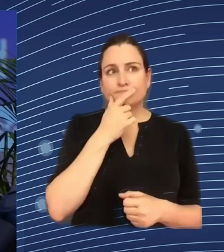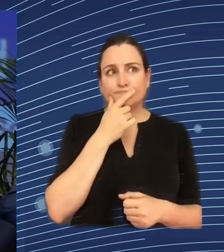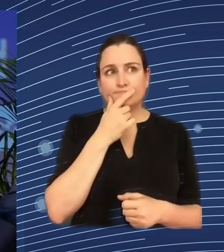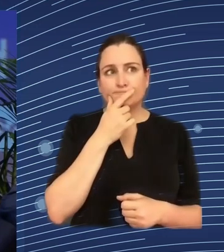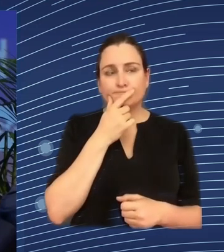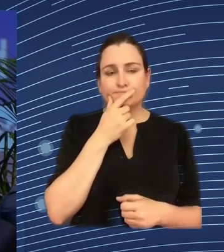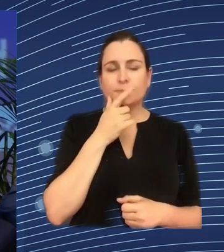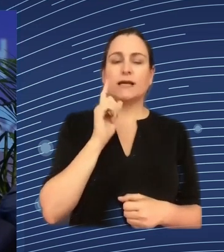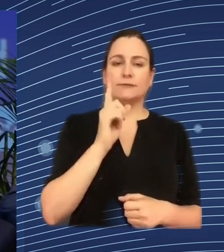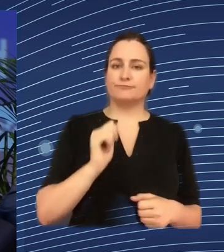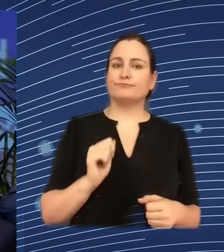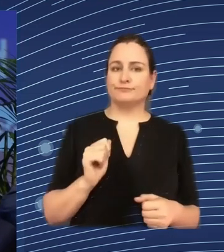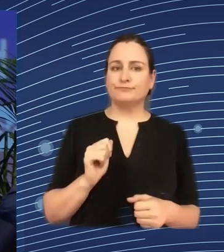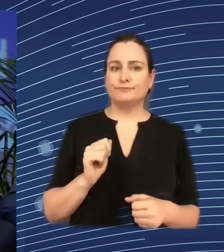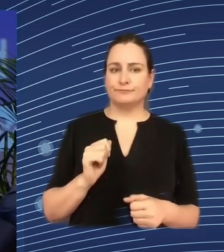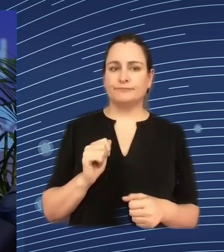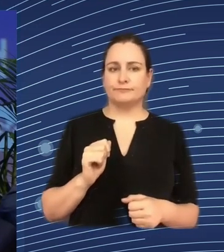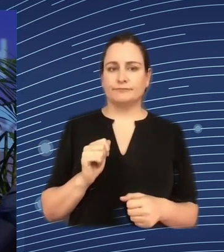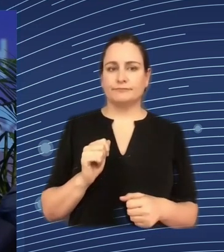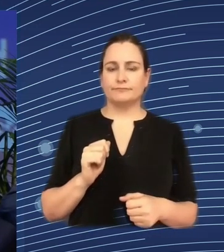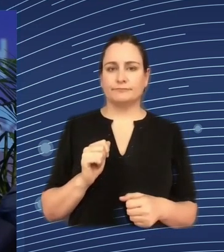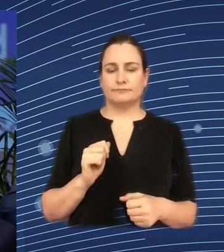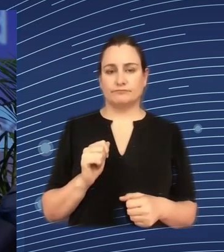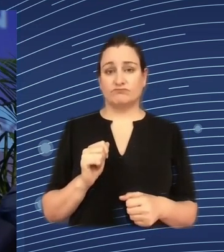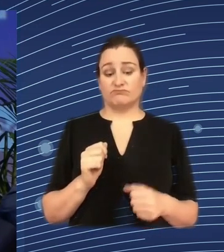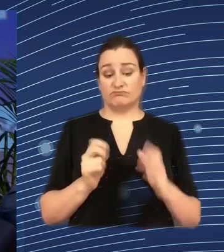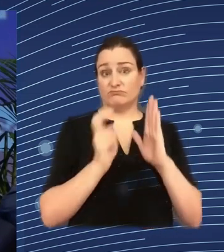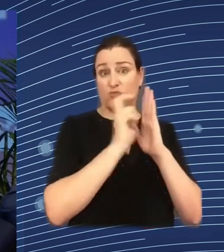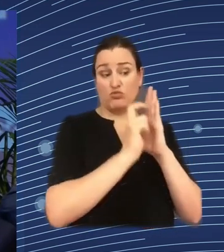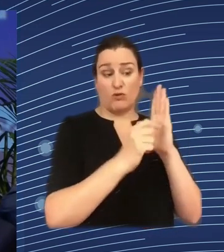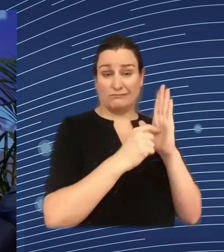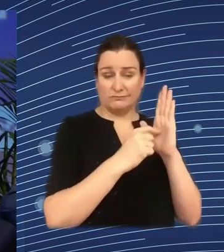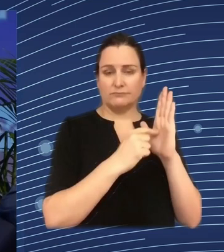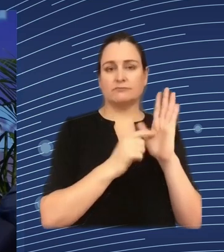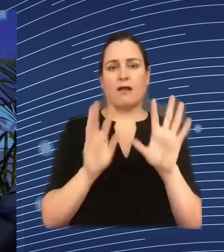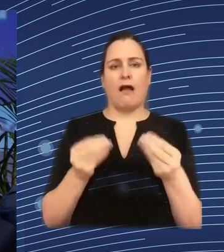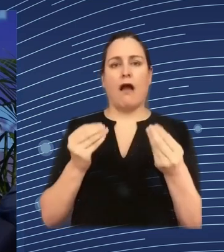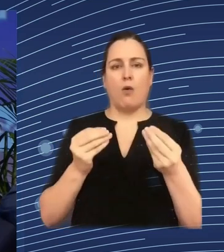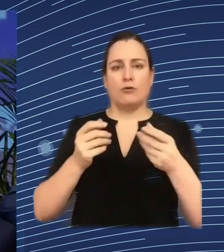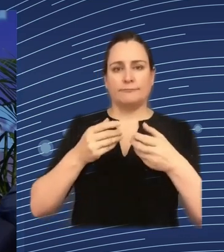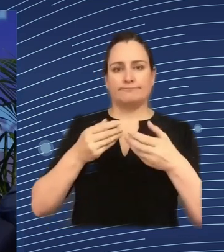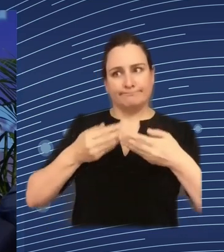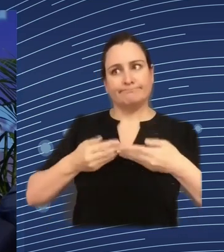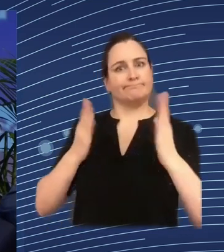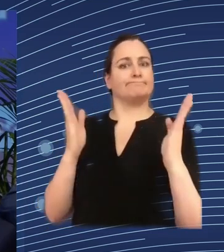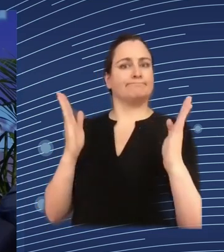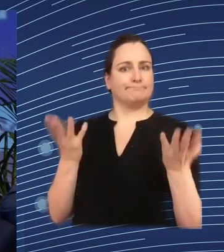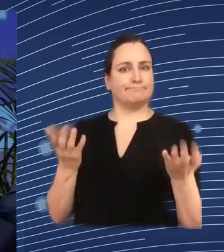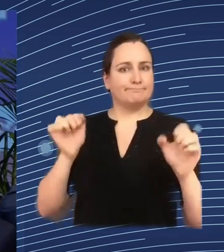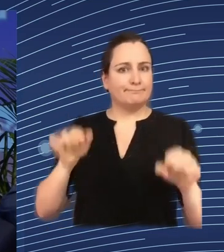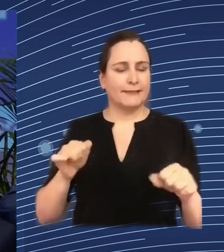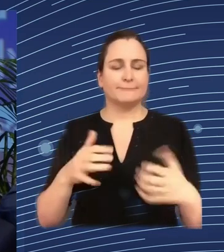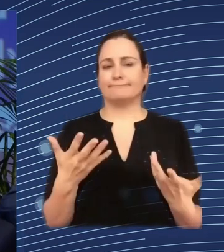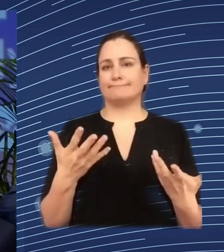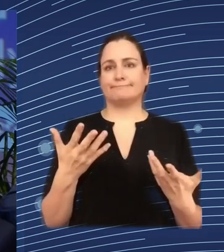of of of disclosure if and platforms already do this voluntarily with many cities like New York